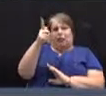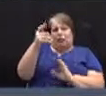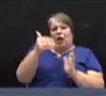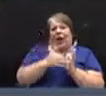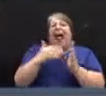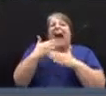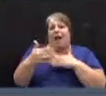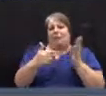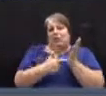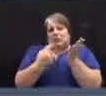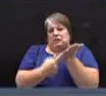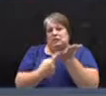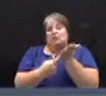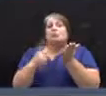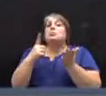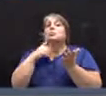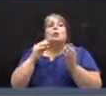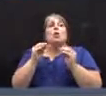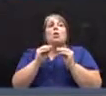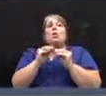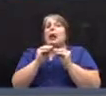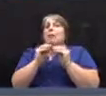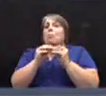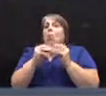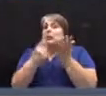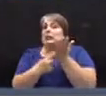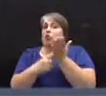So, further discussion on the motion.